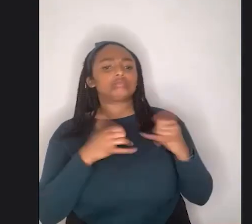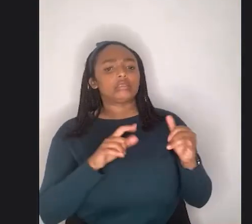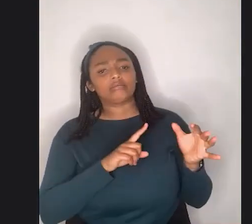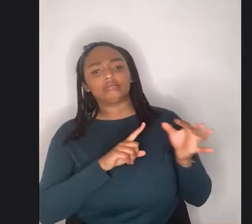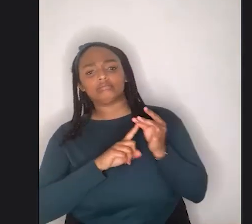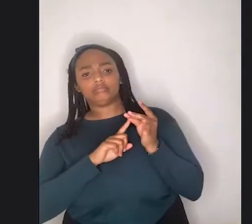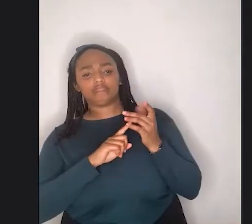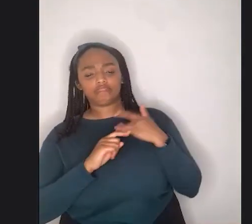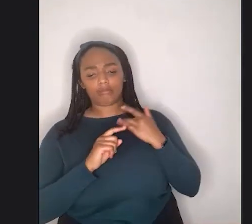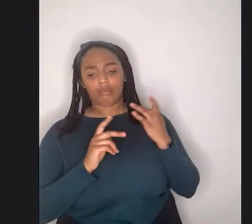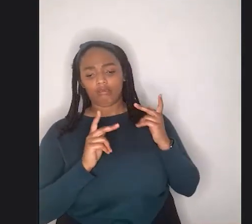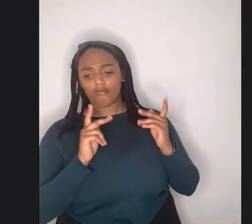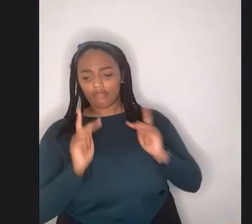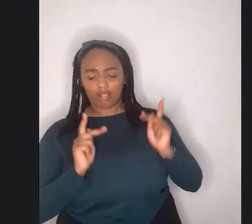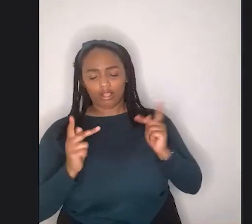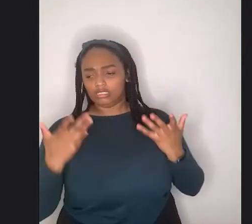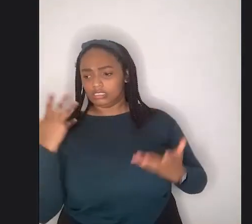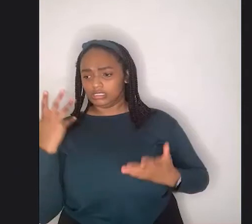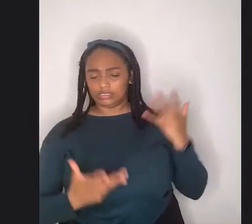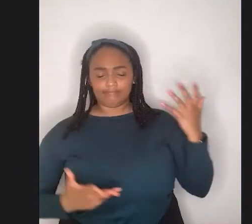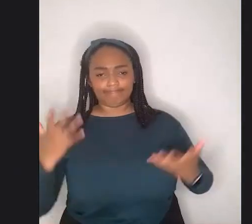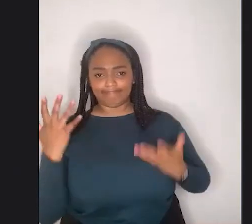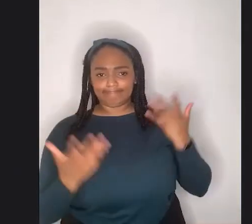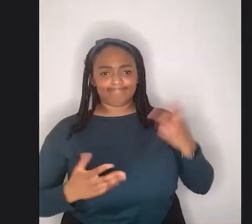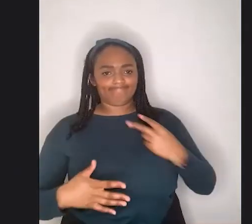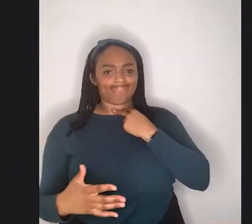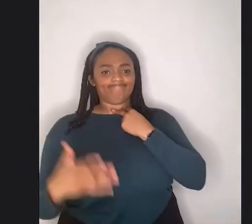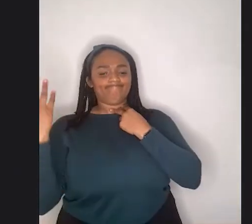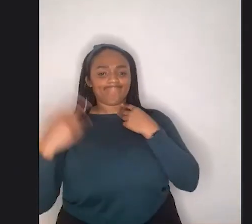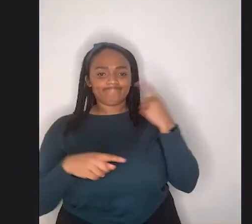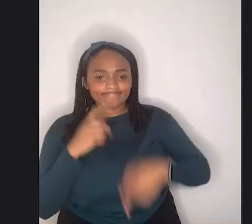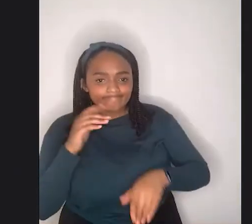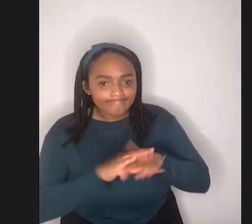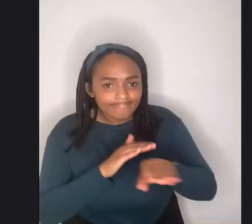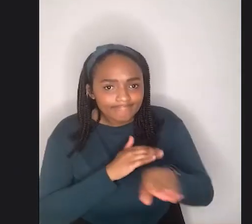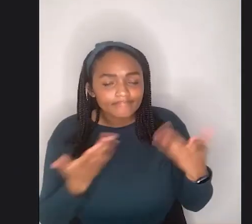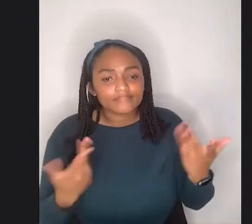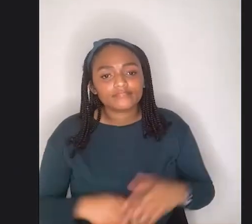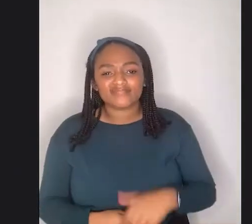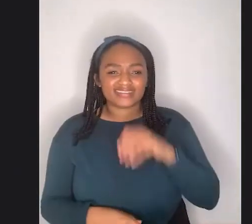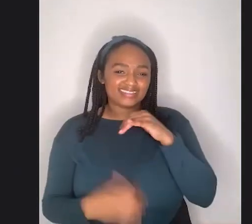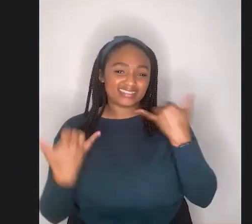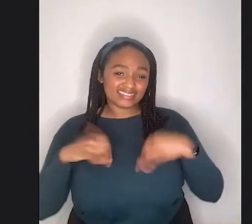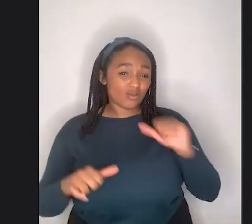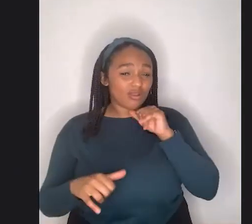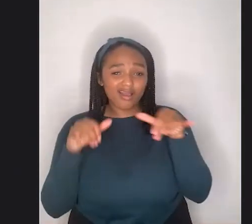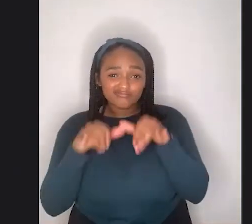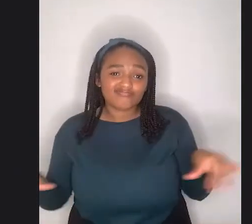get, you know, stuck in that and it's just not as commonly, um,